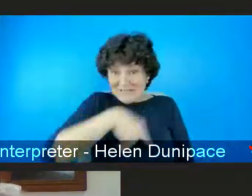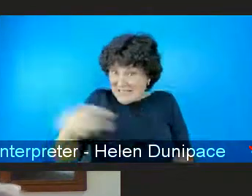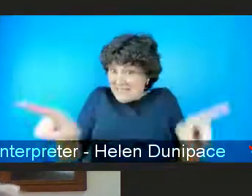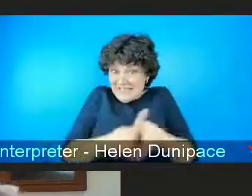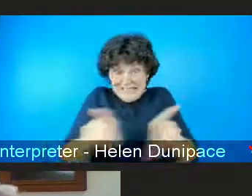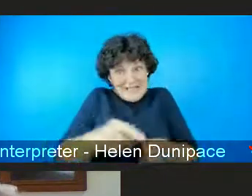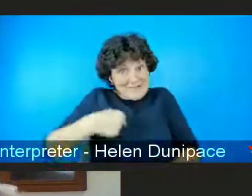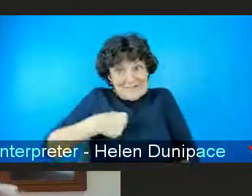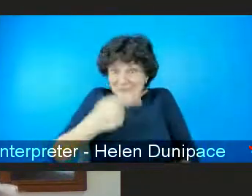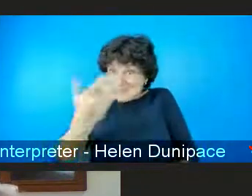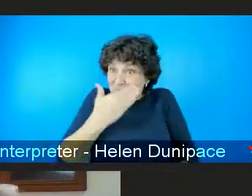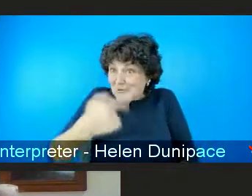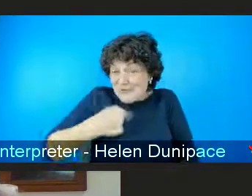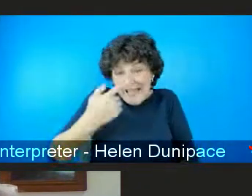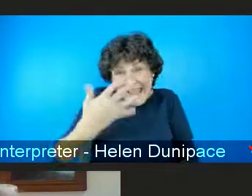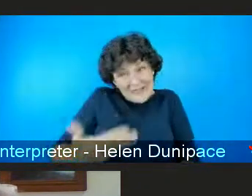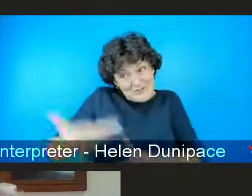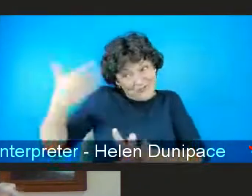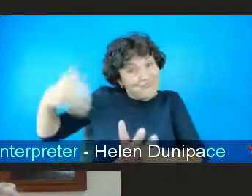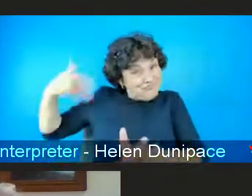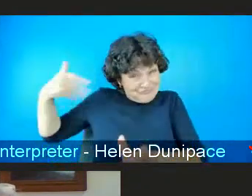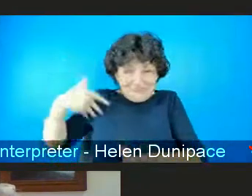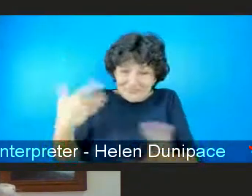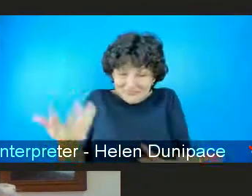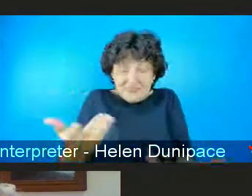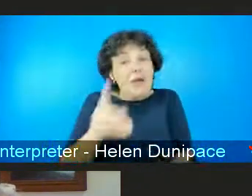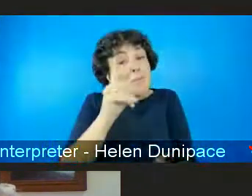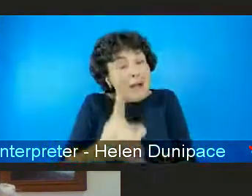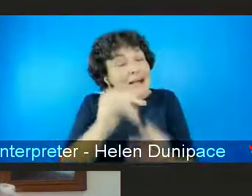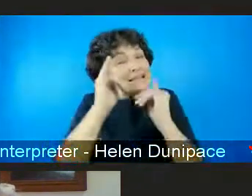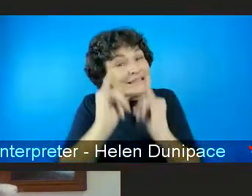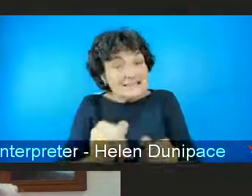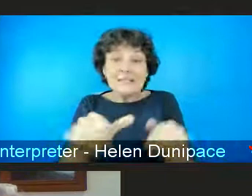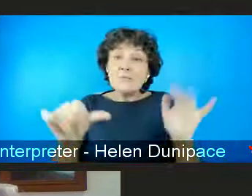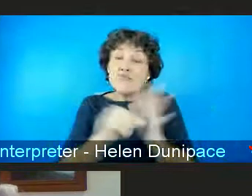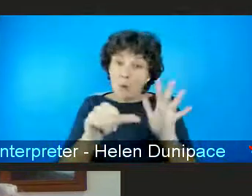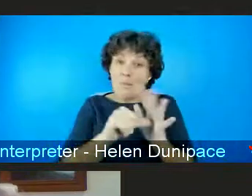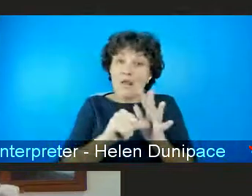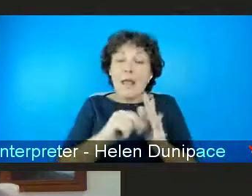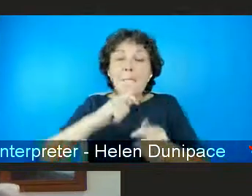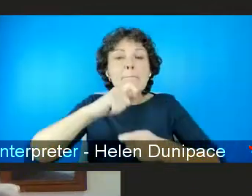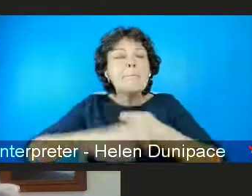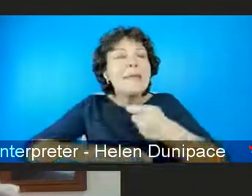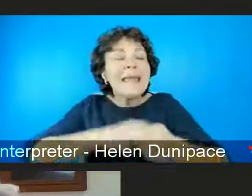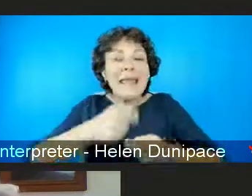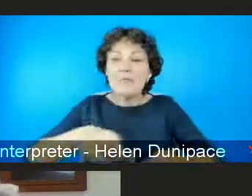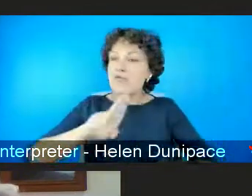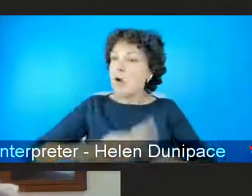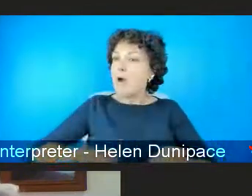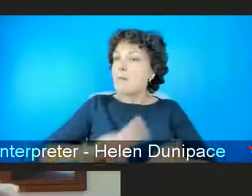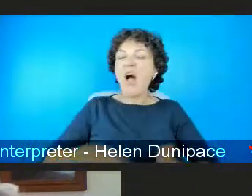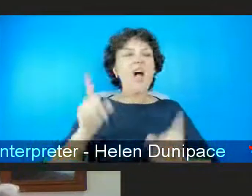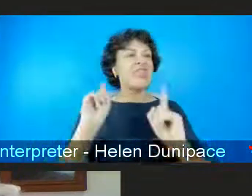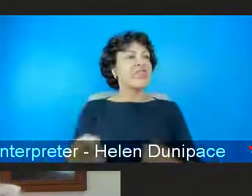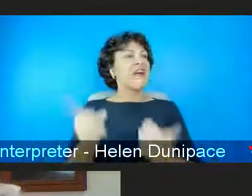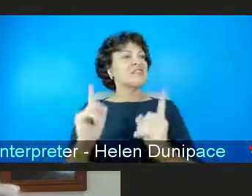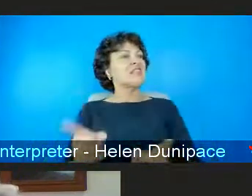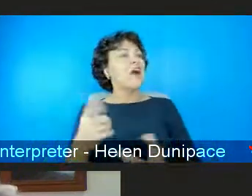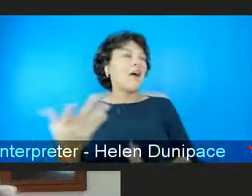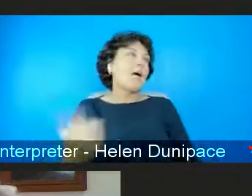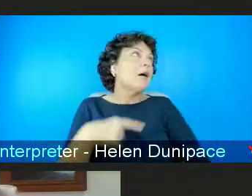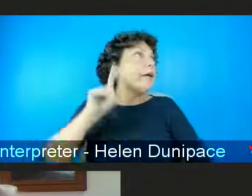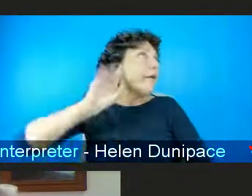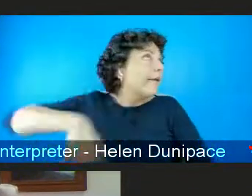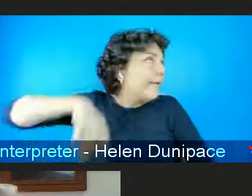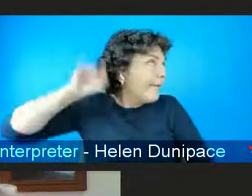suspect and um the problem is that it's so normalized and accepted in in our cultures